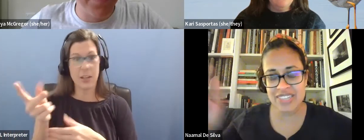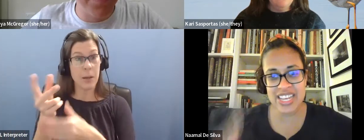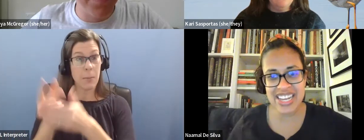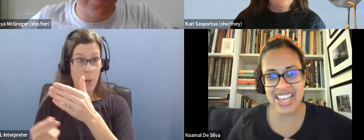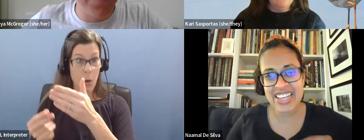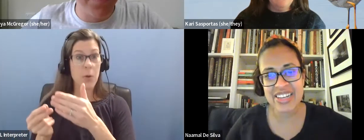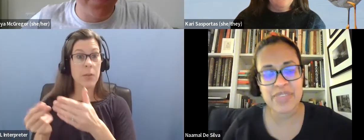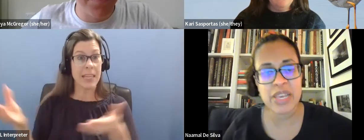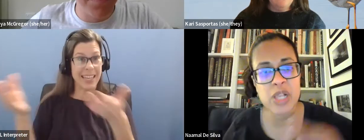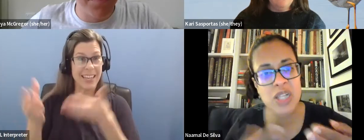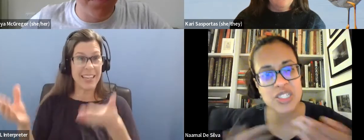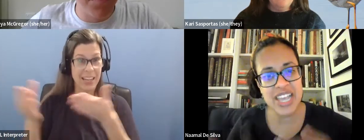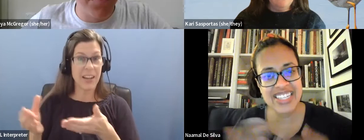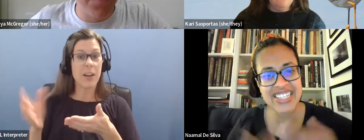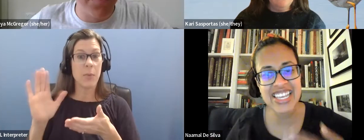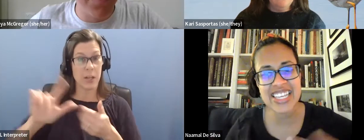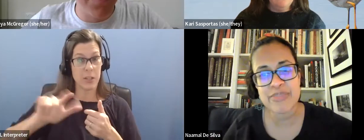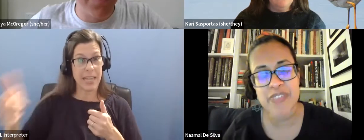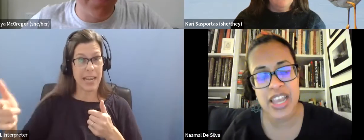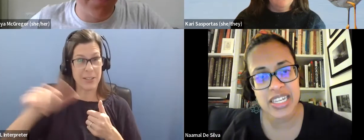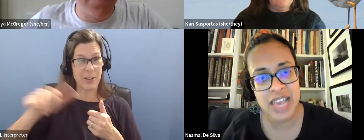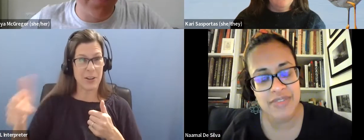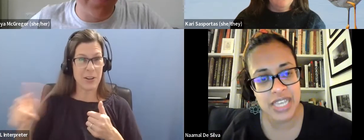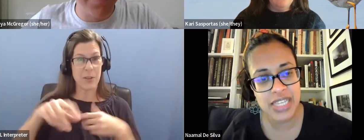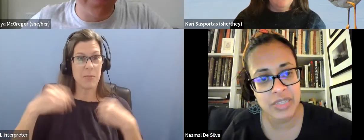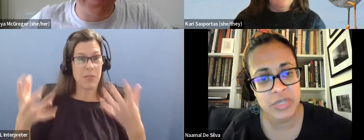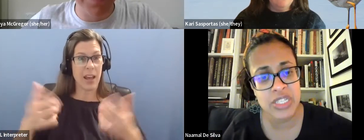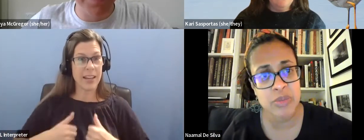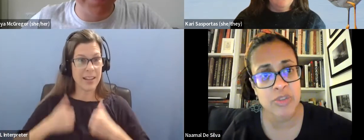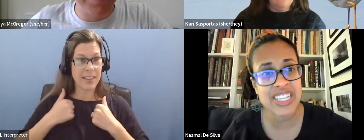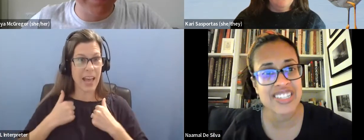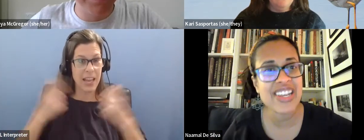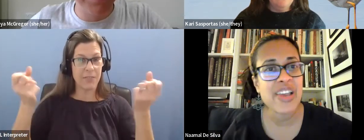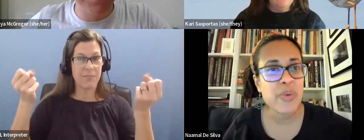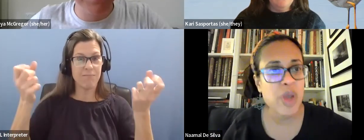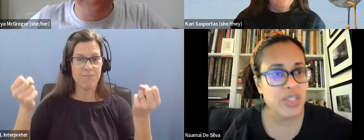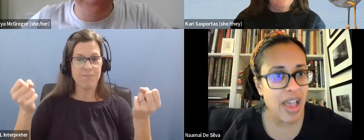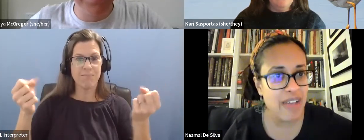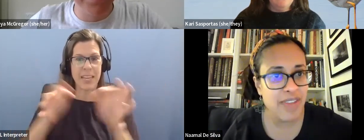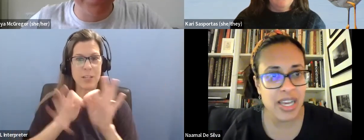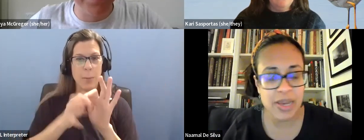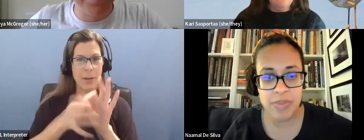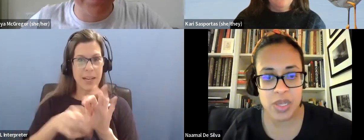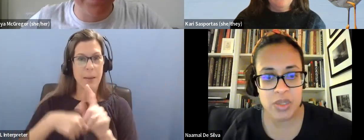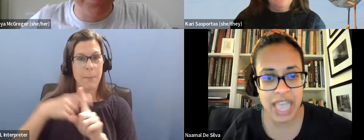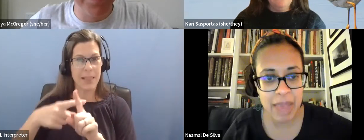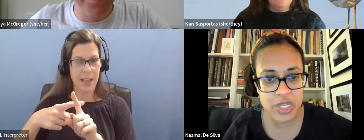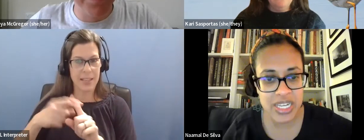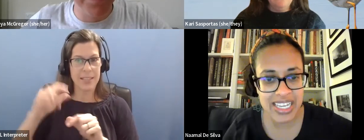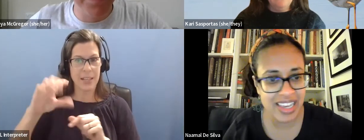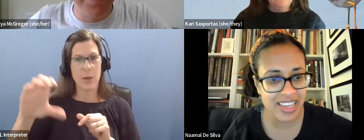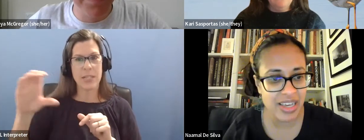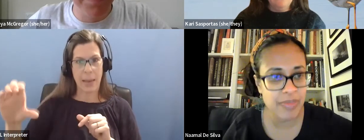screen. They will alternate and provide live sign language interpretation. We also have closed